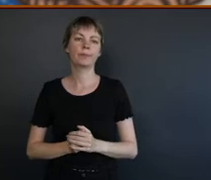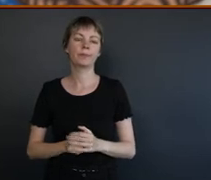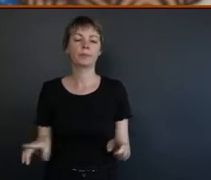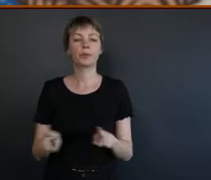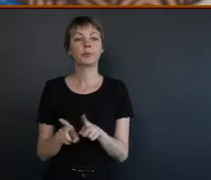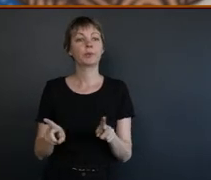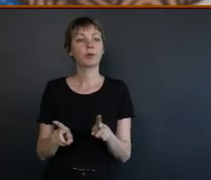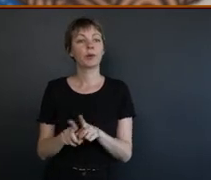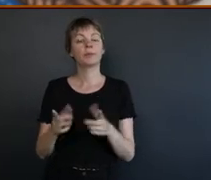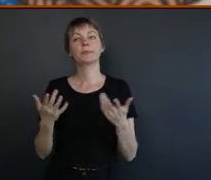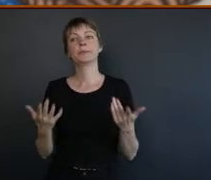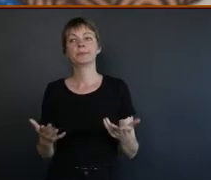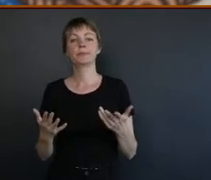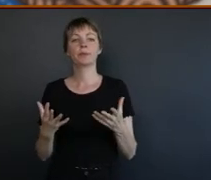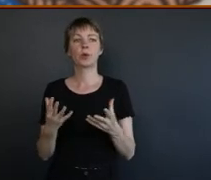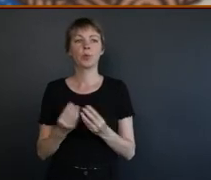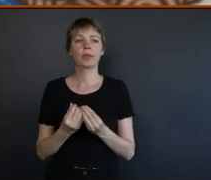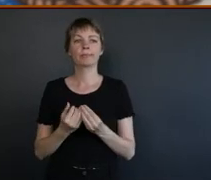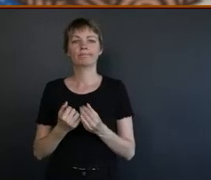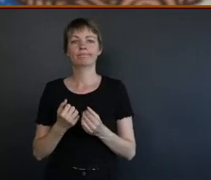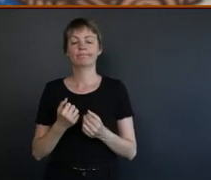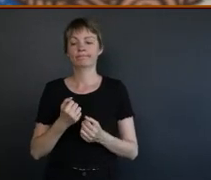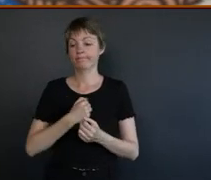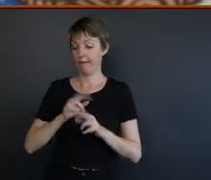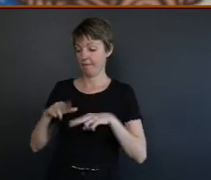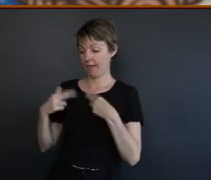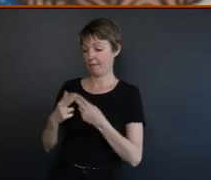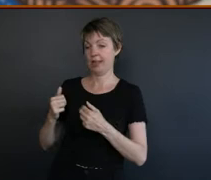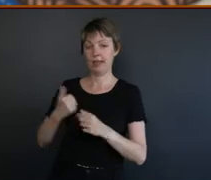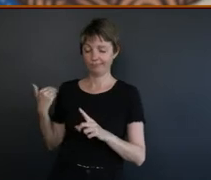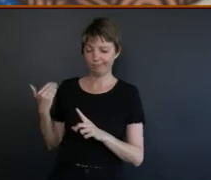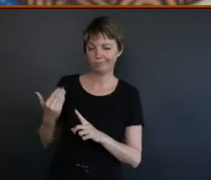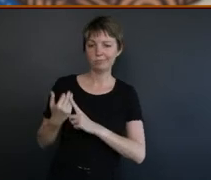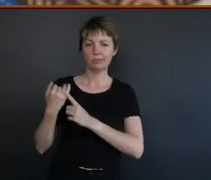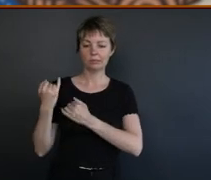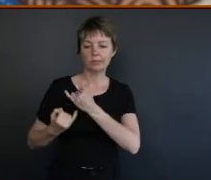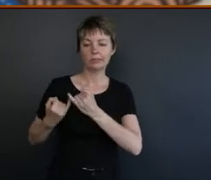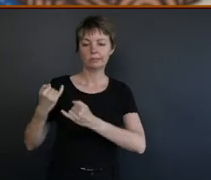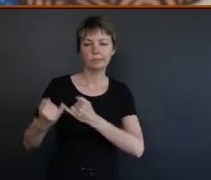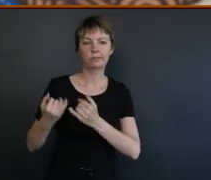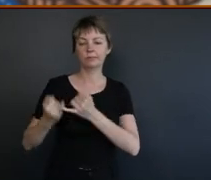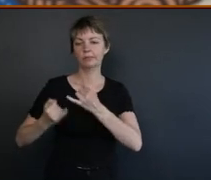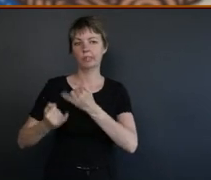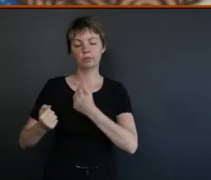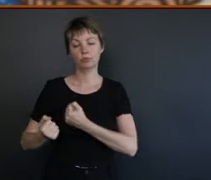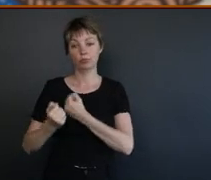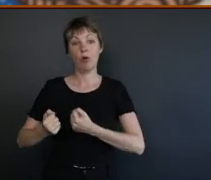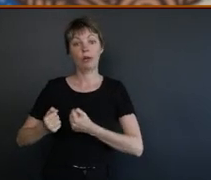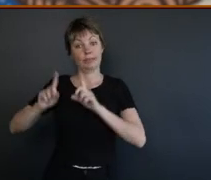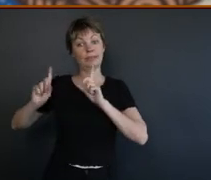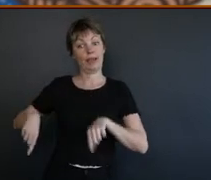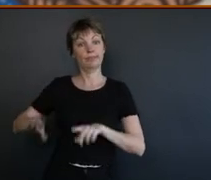I find with the battle me and my family has had, it's been very, very strong at the beginning.